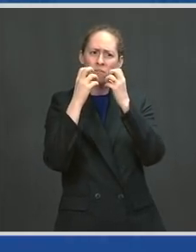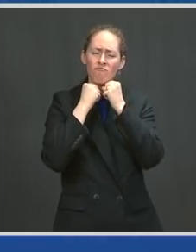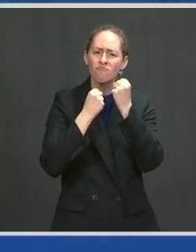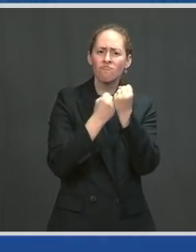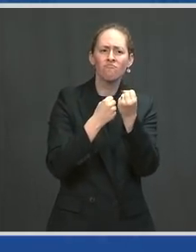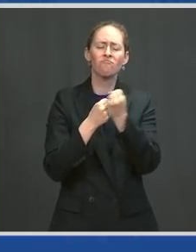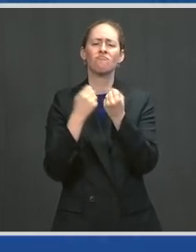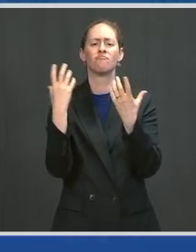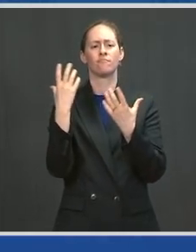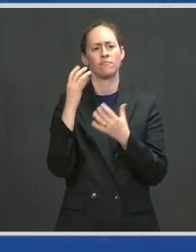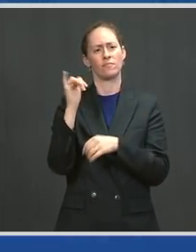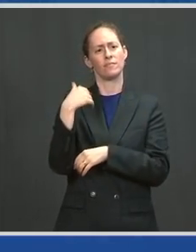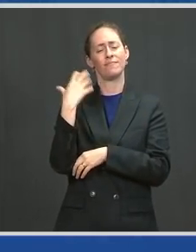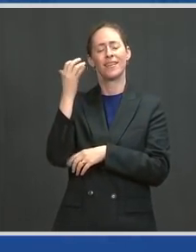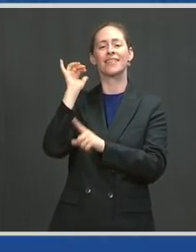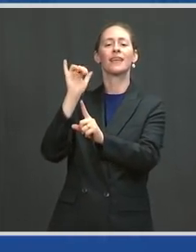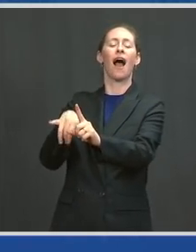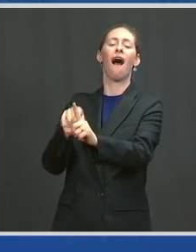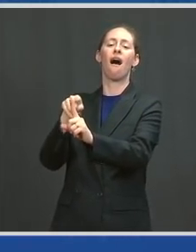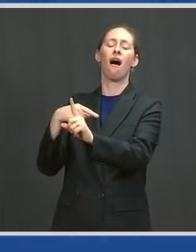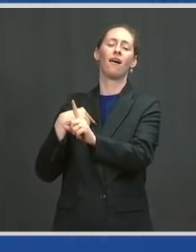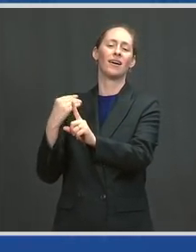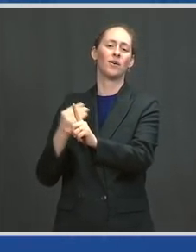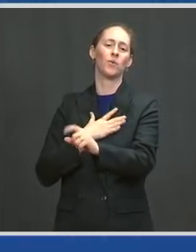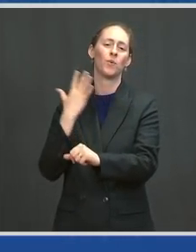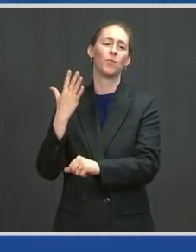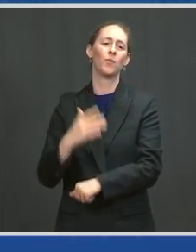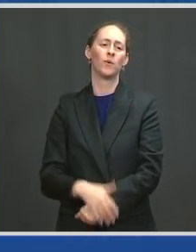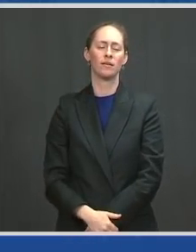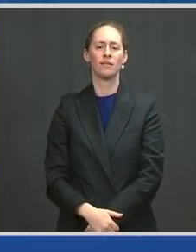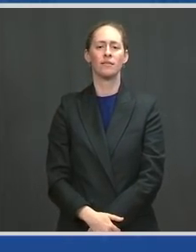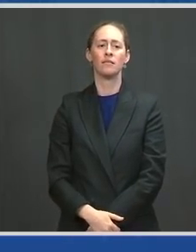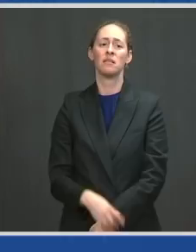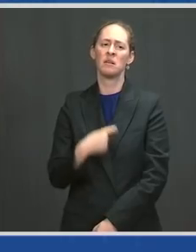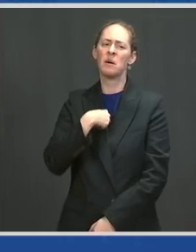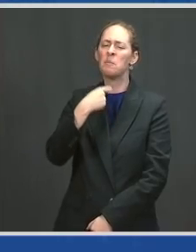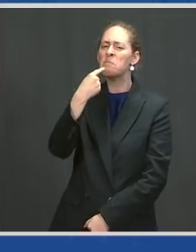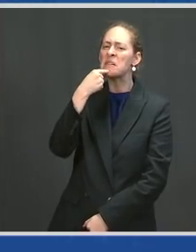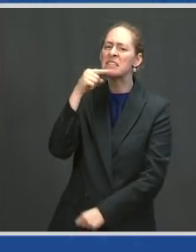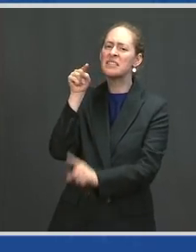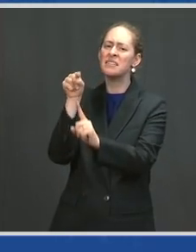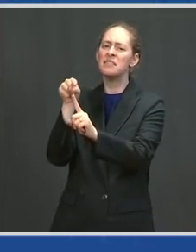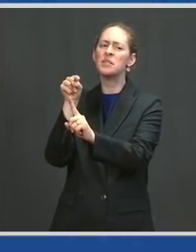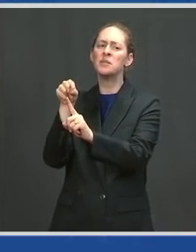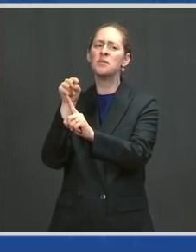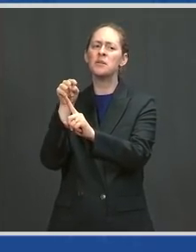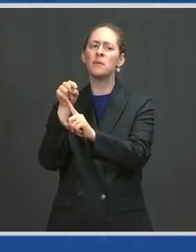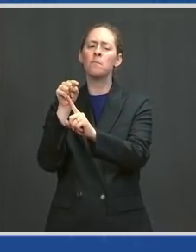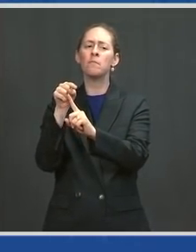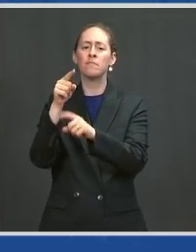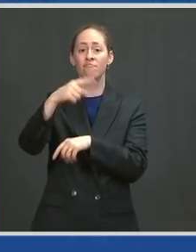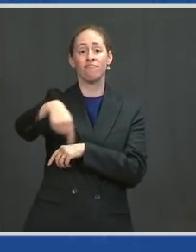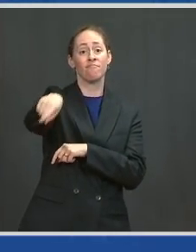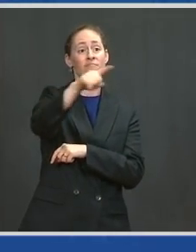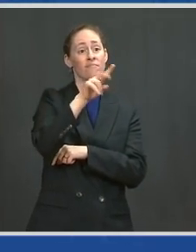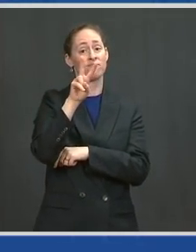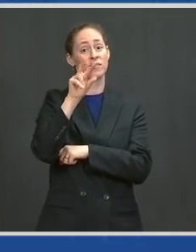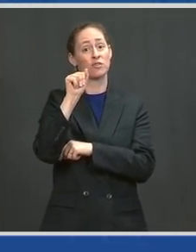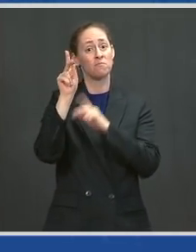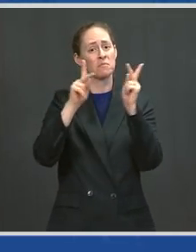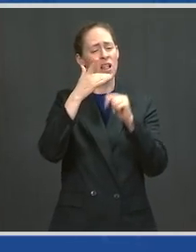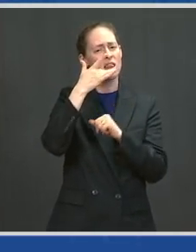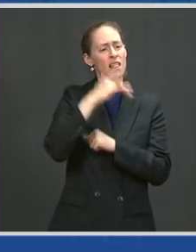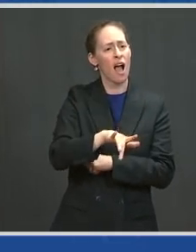and, and he's missed, going to be missed. And Virginia was just fortunate to have it as long as they did. Now, Jacob,